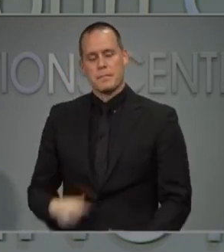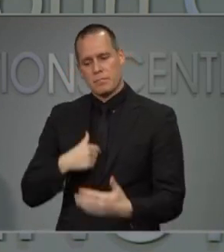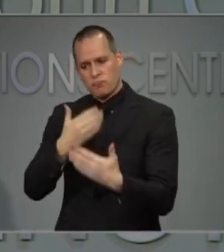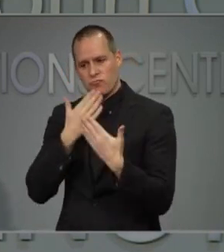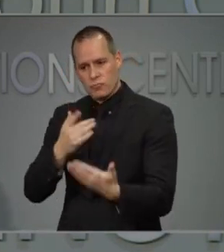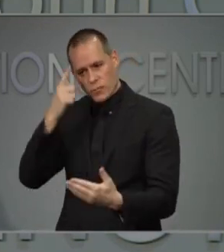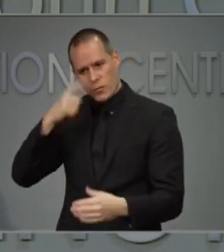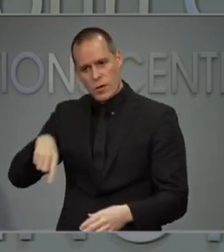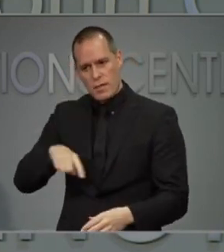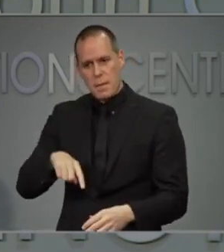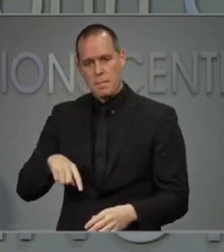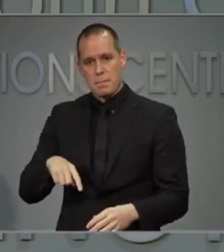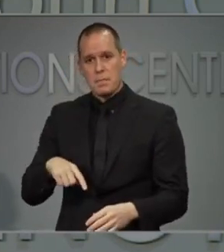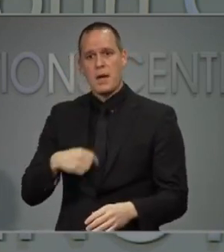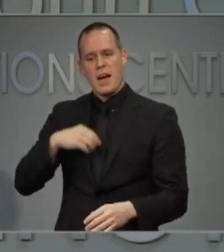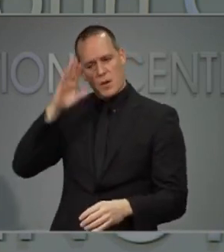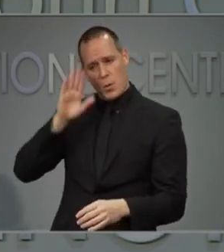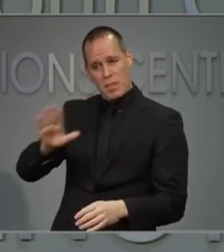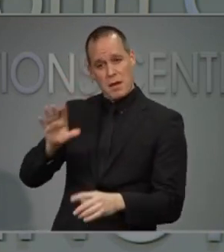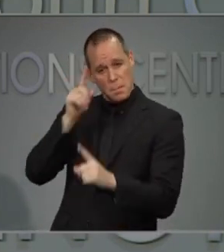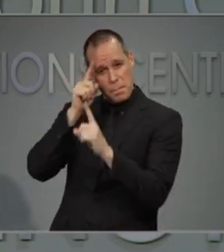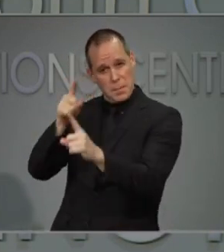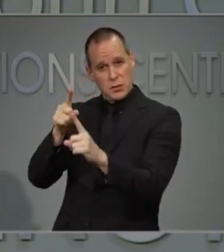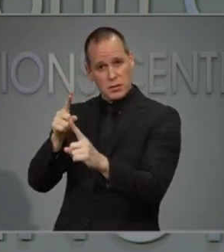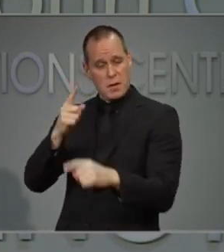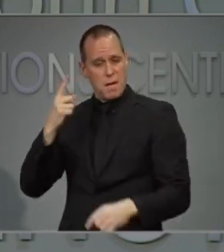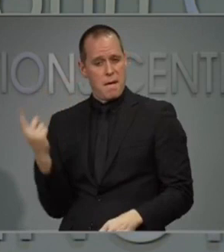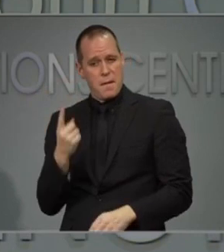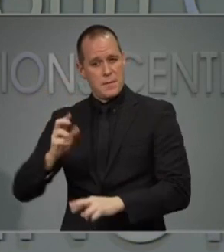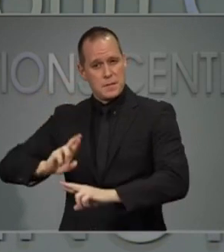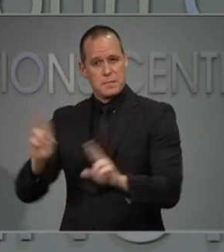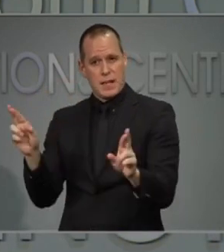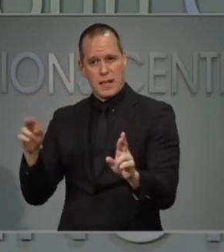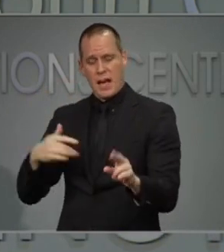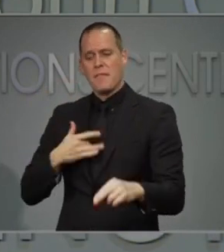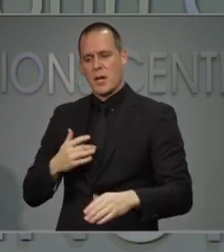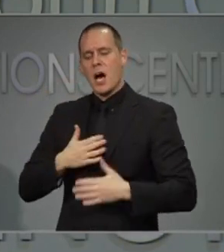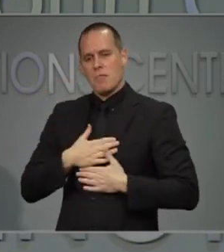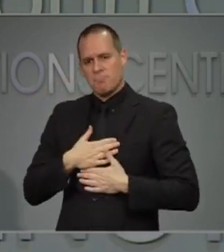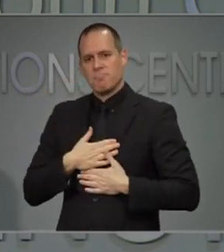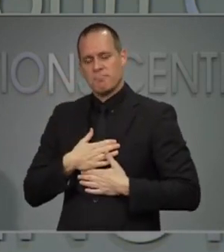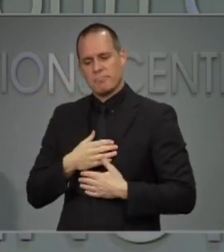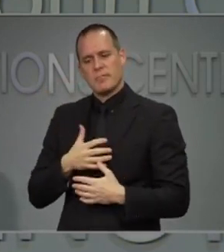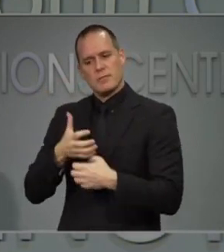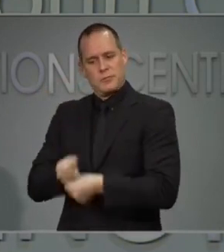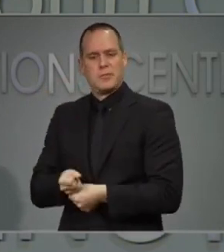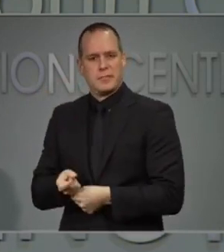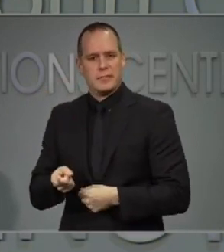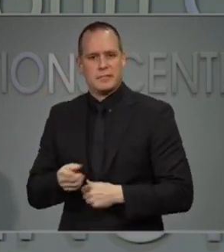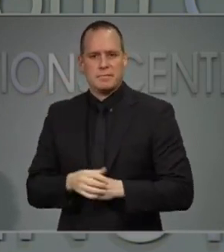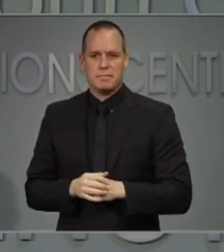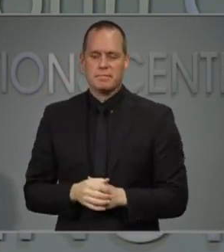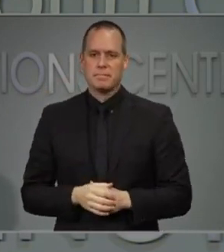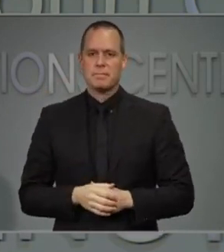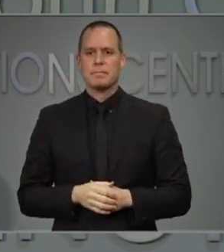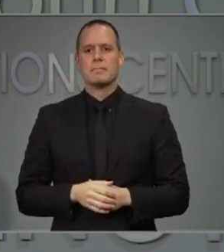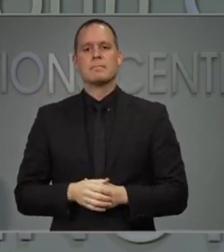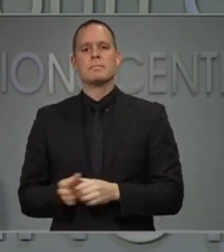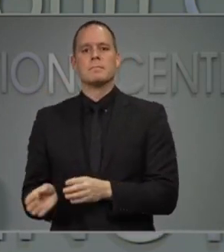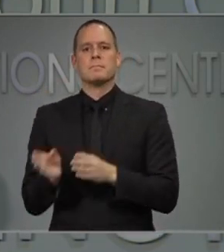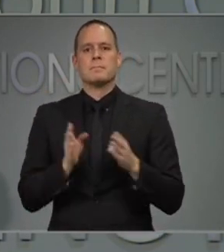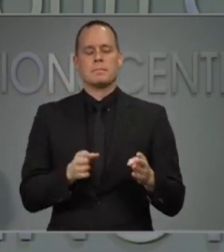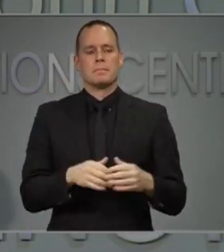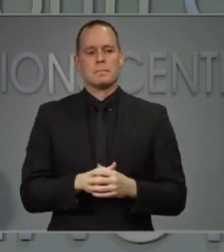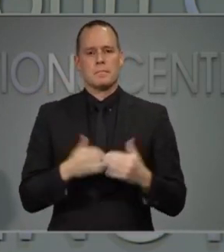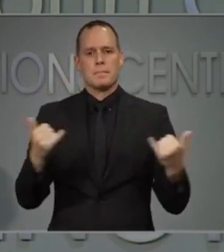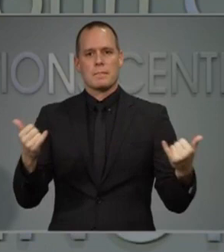can rest just a little bit easier knowing that they are always ready when we need them. As we enter another